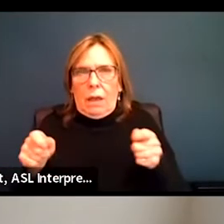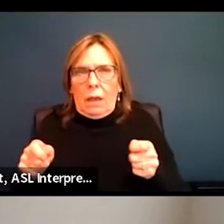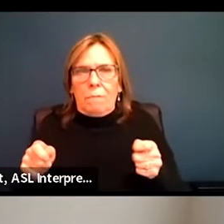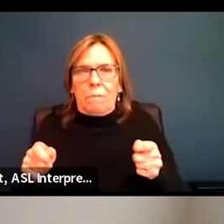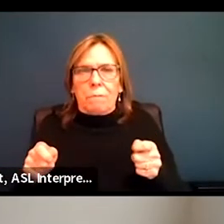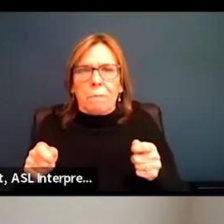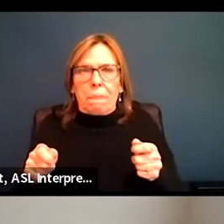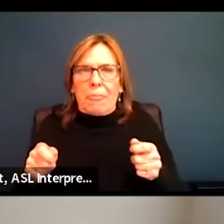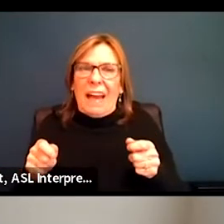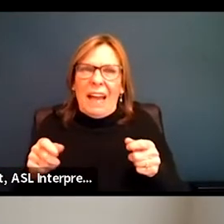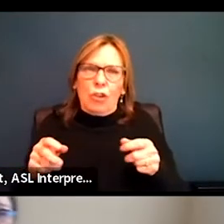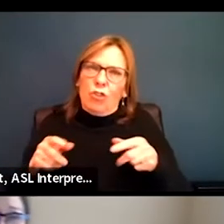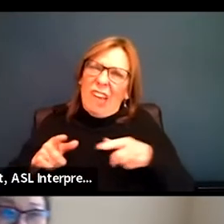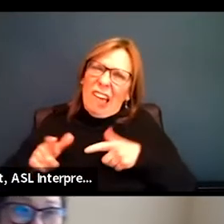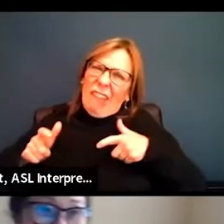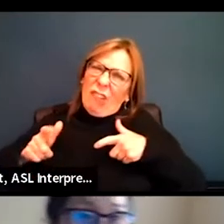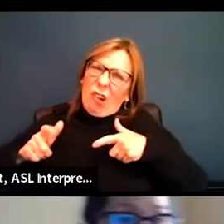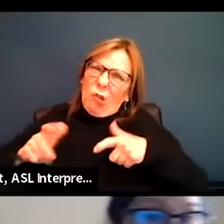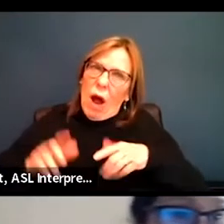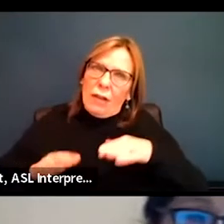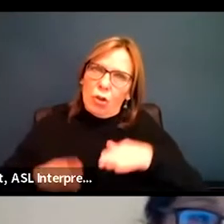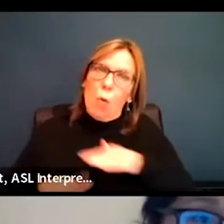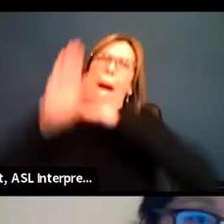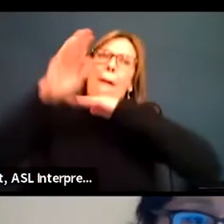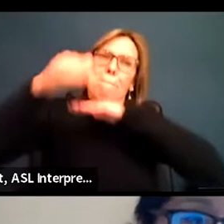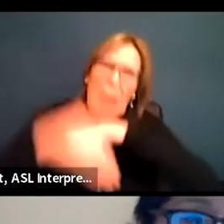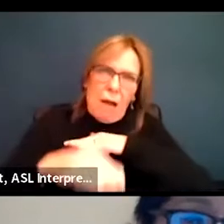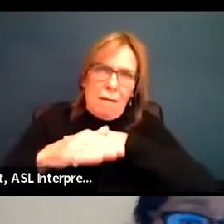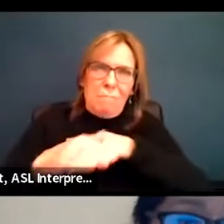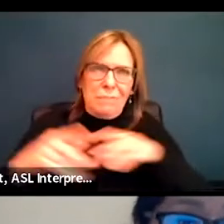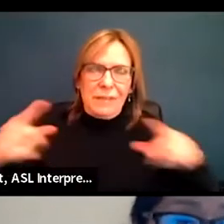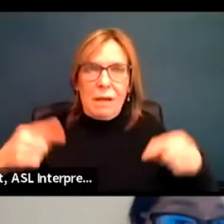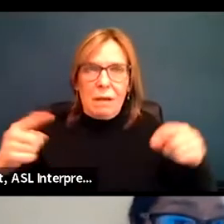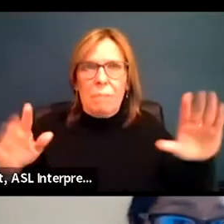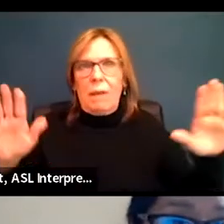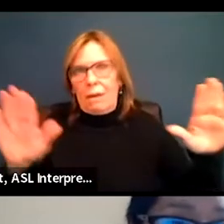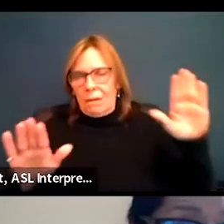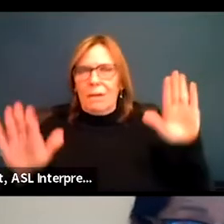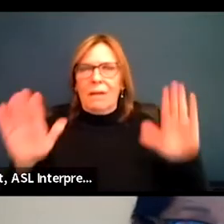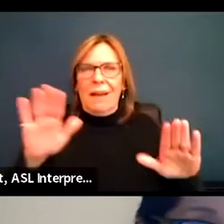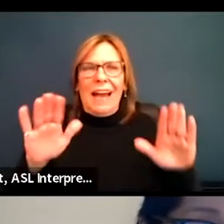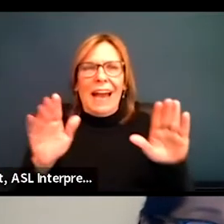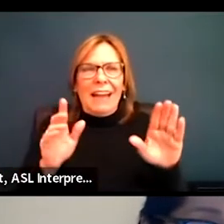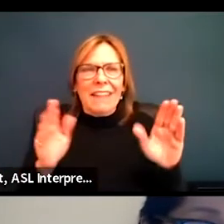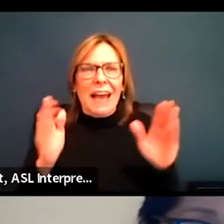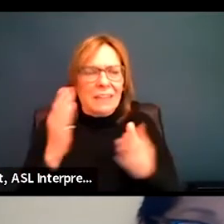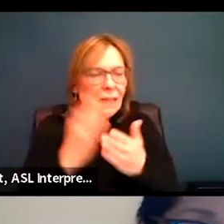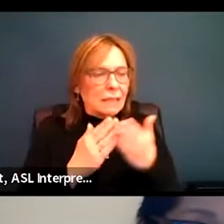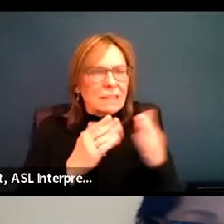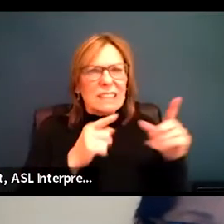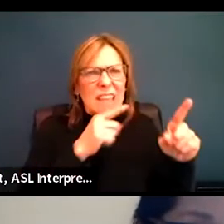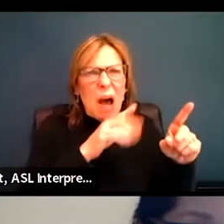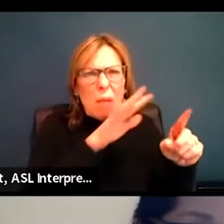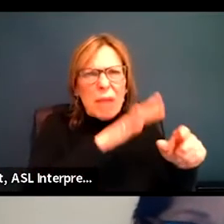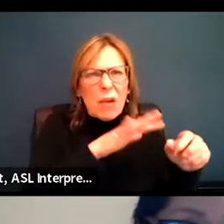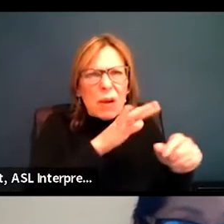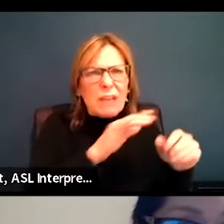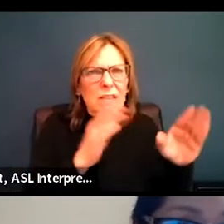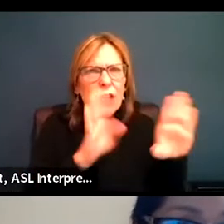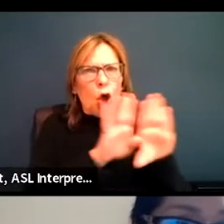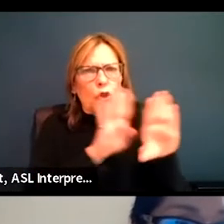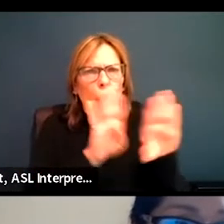at in order to get over the bumps. And some places the doors are so, um, so